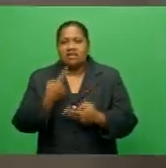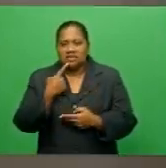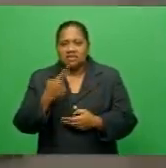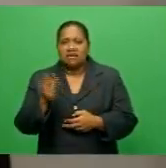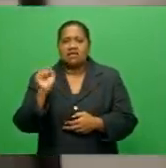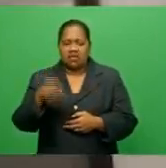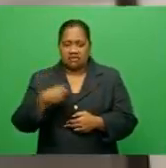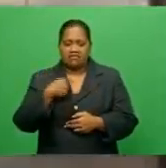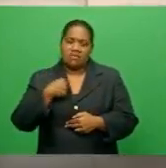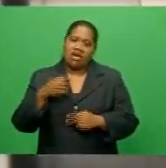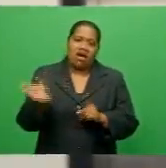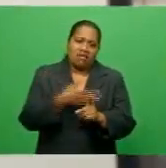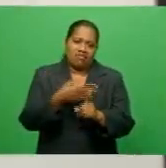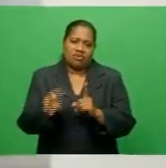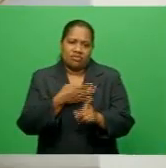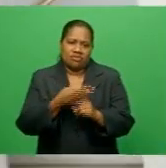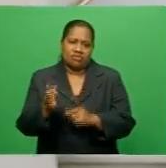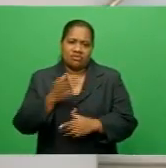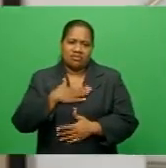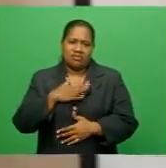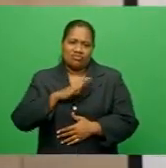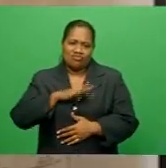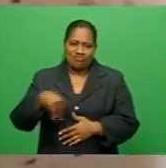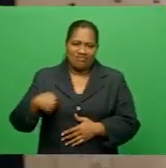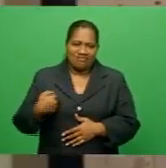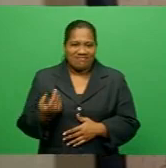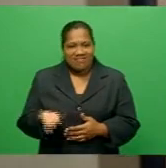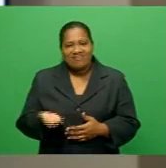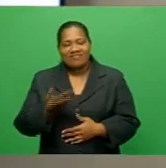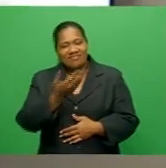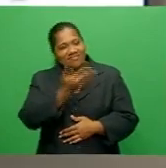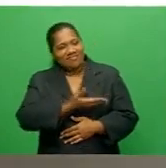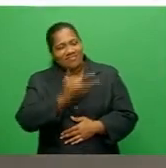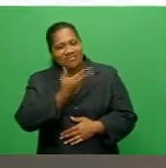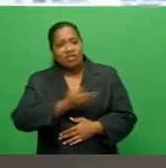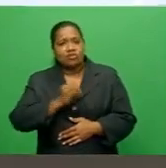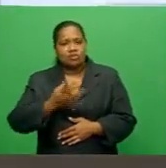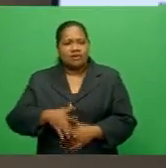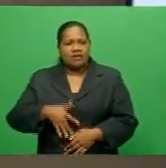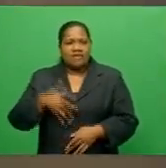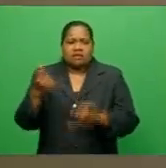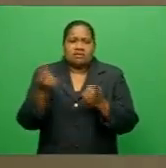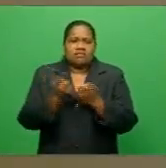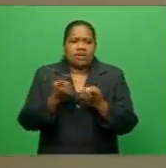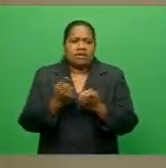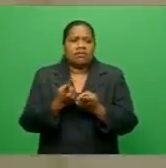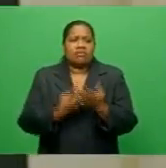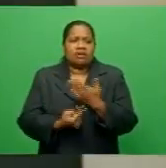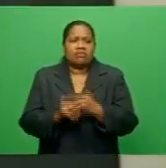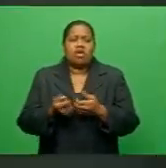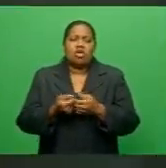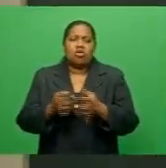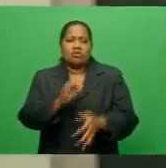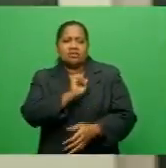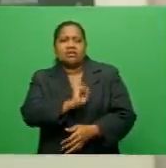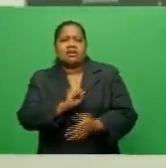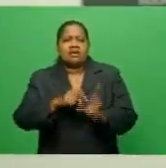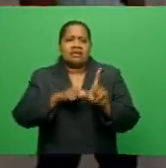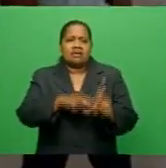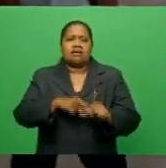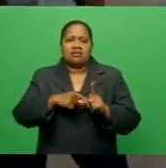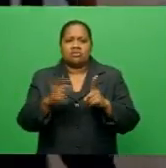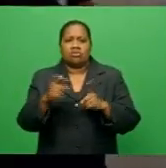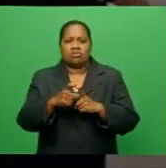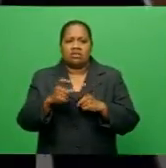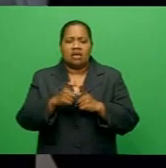towards her. In his mitigation, the defense said Kunawave also feels the pain of losing his youngest daughter and will spend